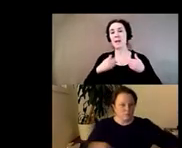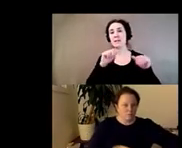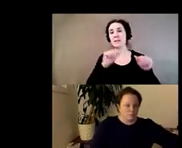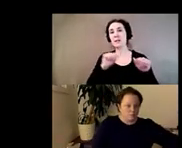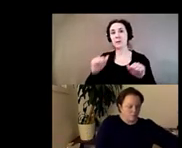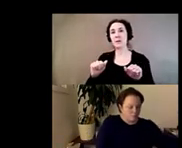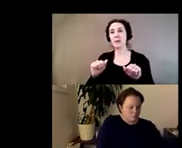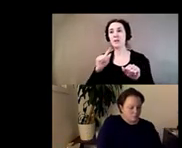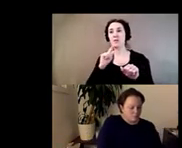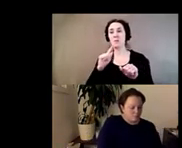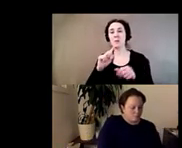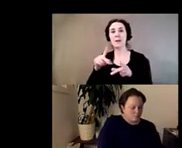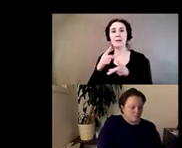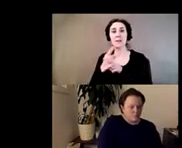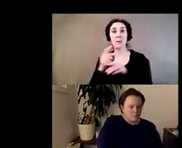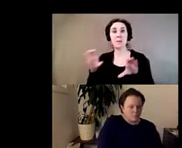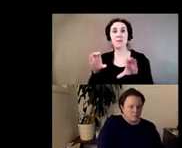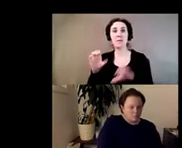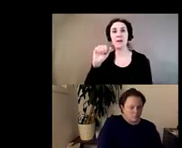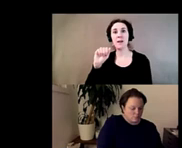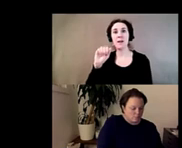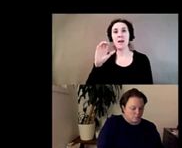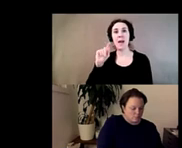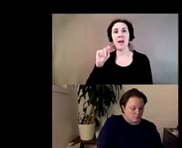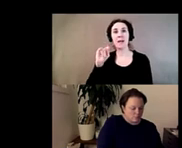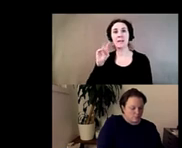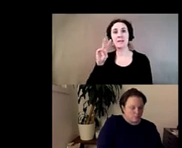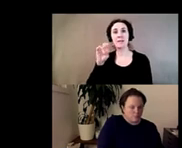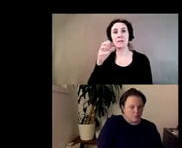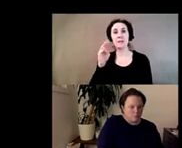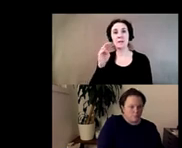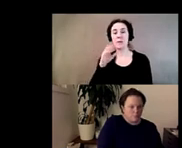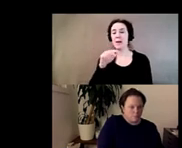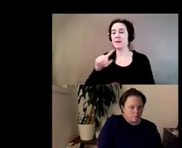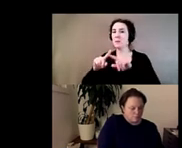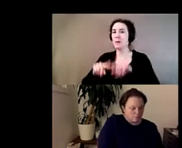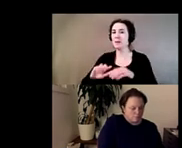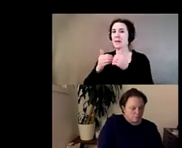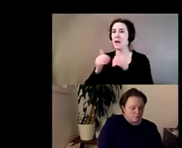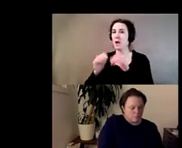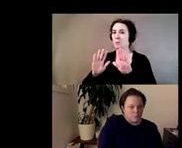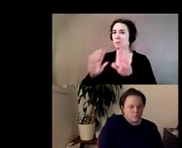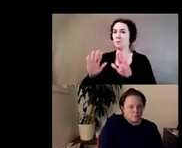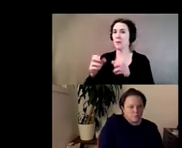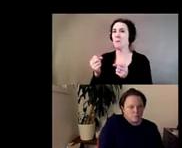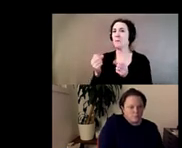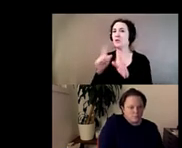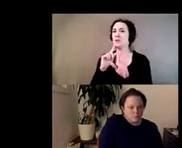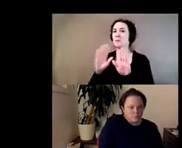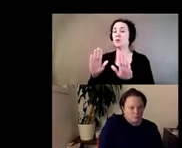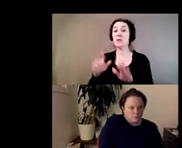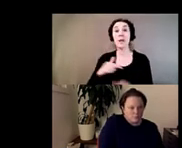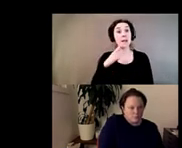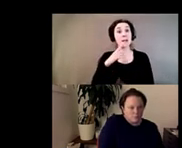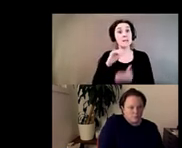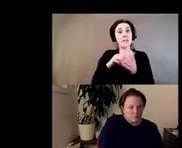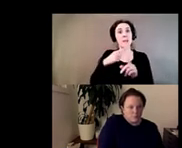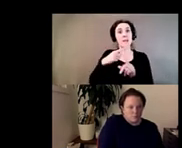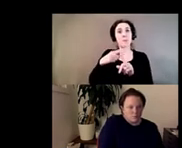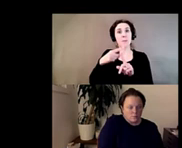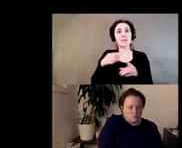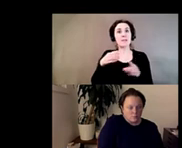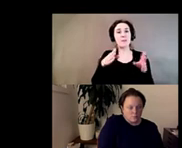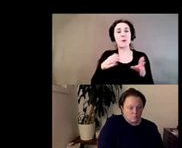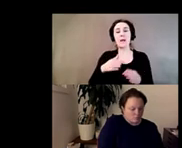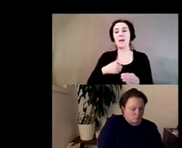form of activism and it's just however far that is pushed um and i say that in a positive way um i mentioned the